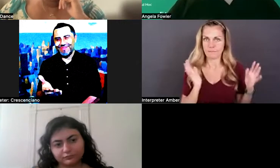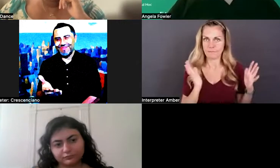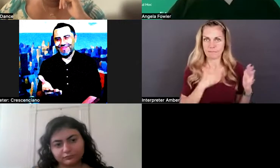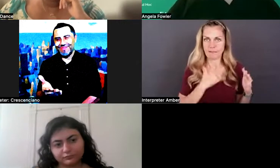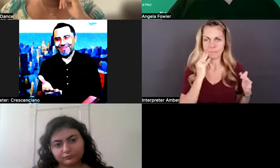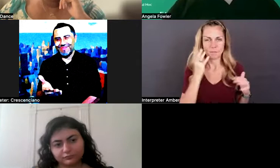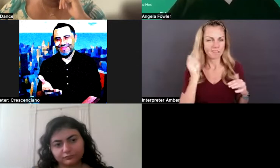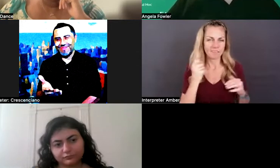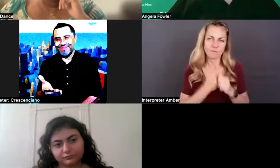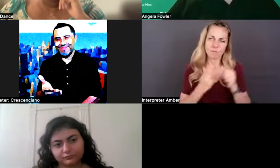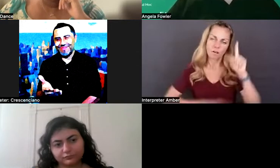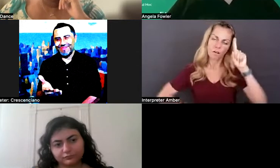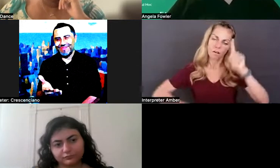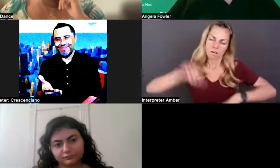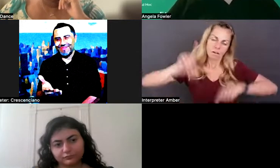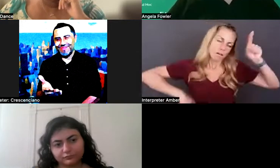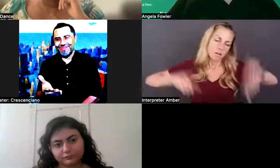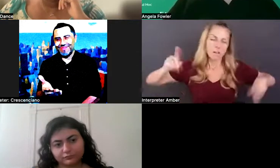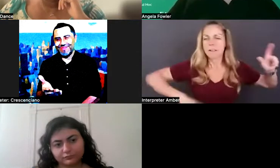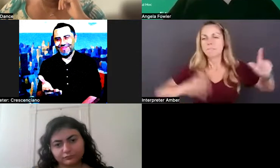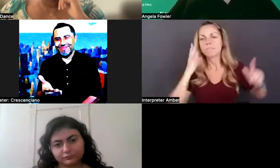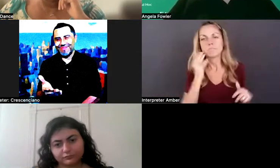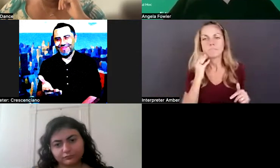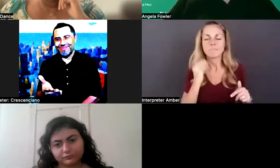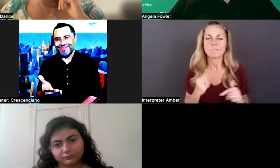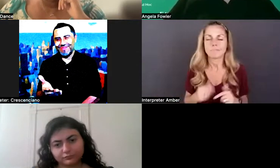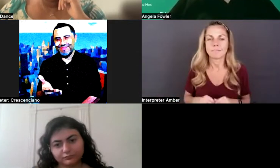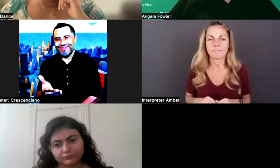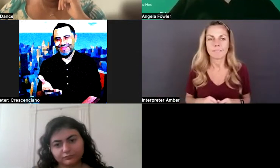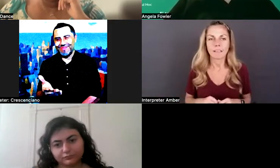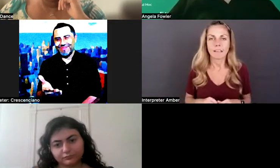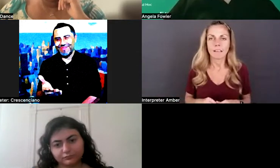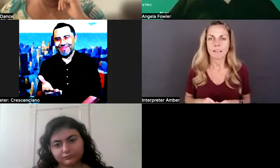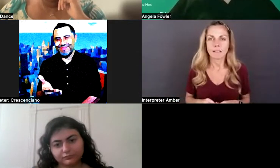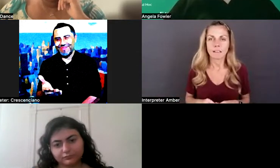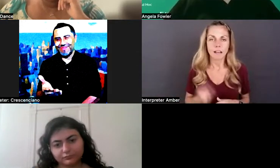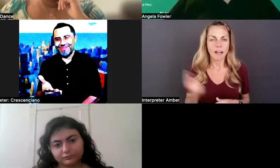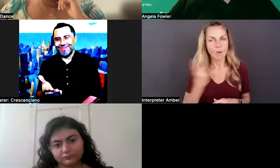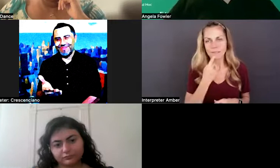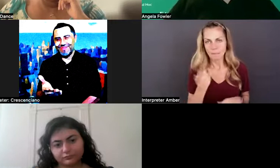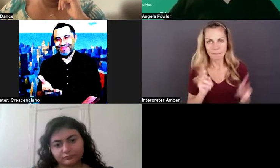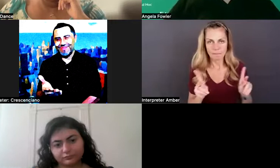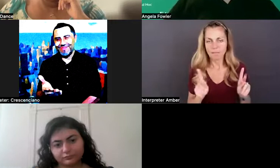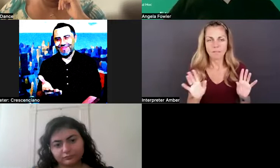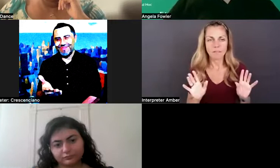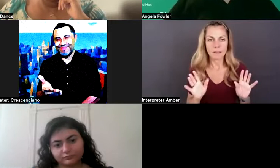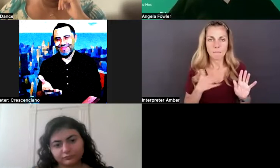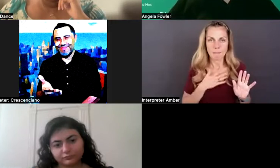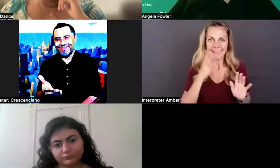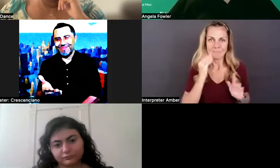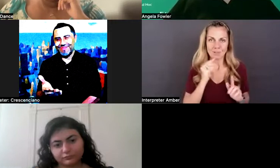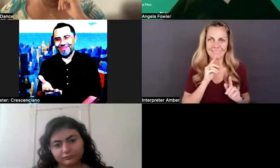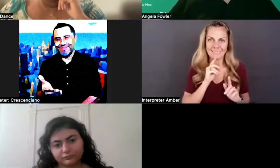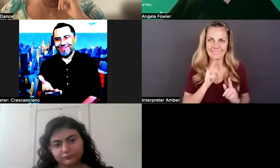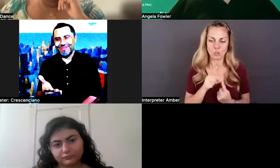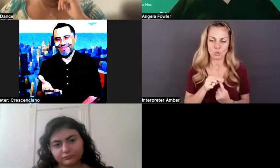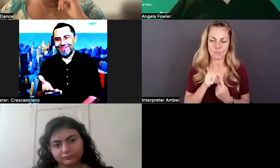such diverse folks in this room and on this panel, my experiences, I always tell folks, they're unique to me. speak, if you speak to